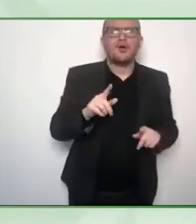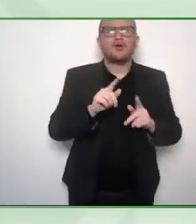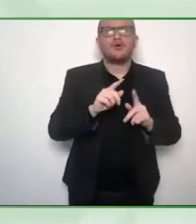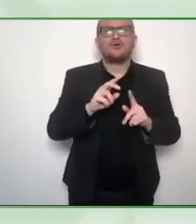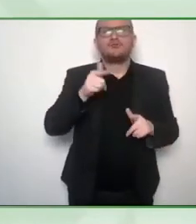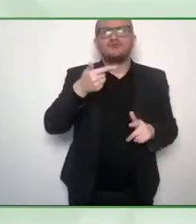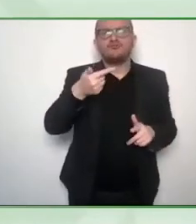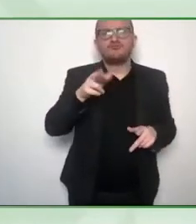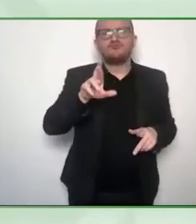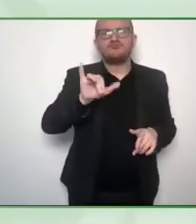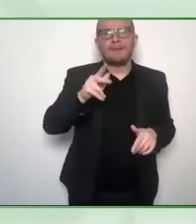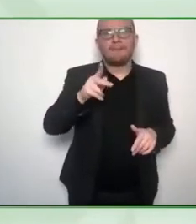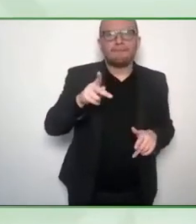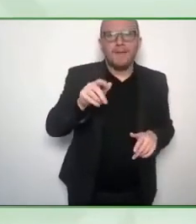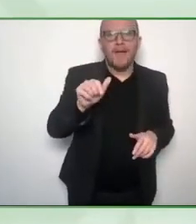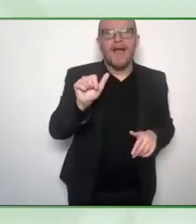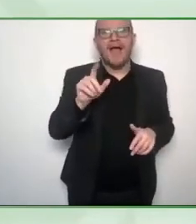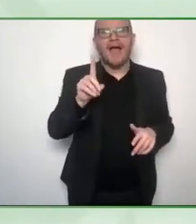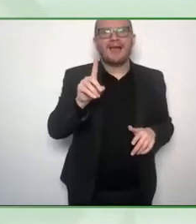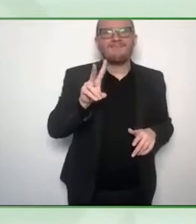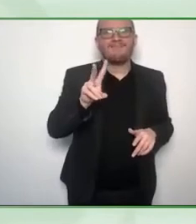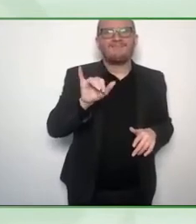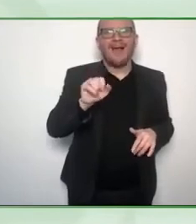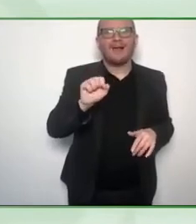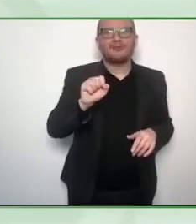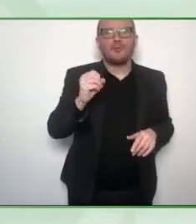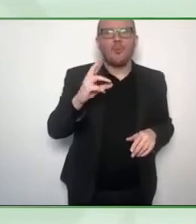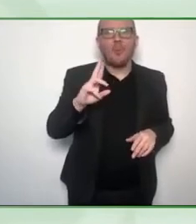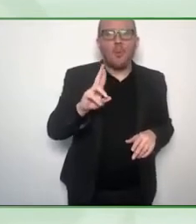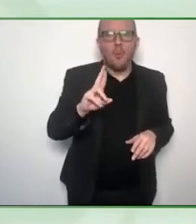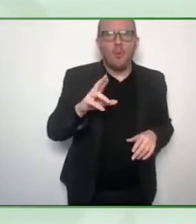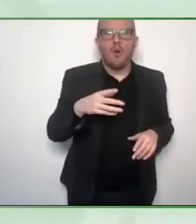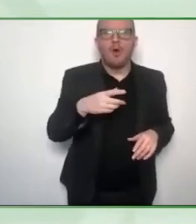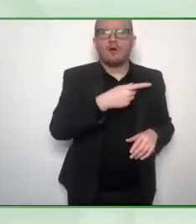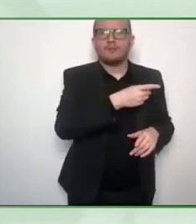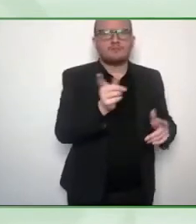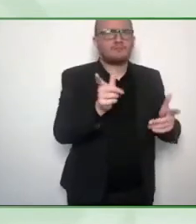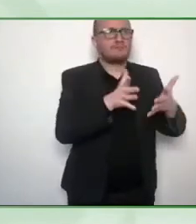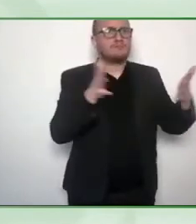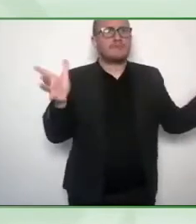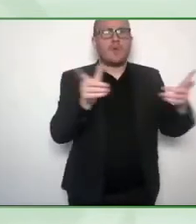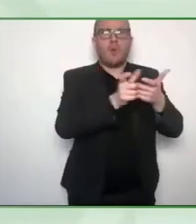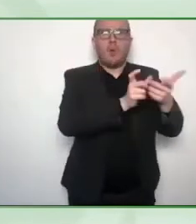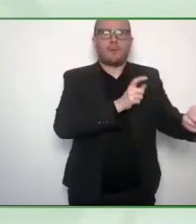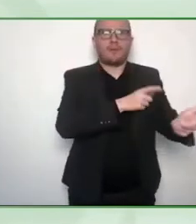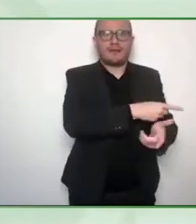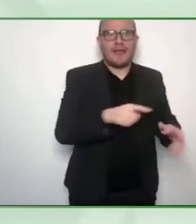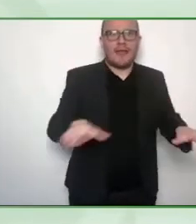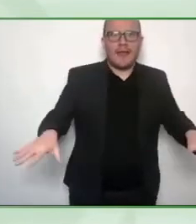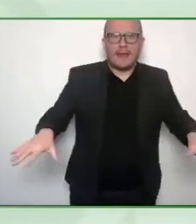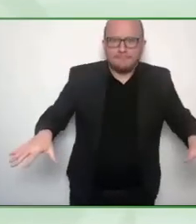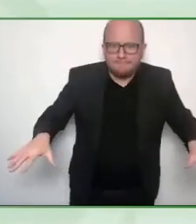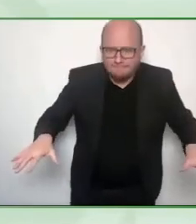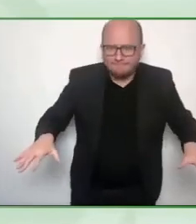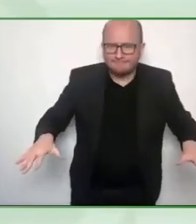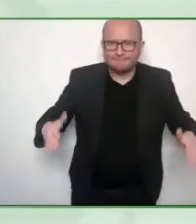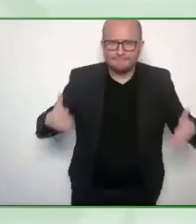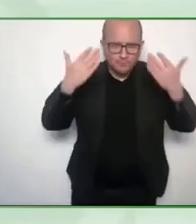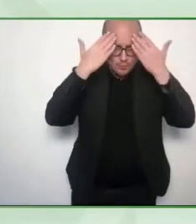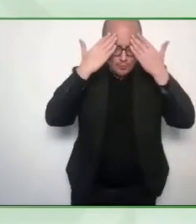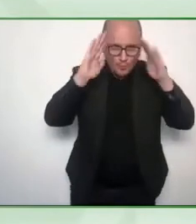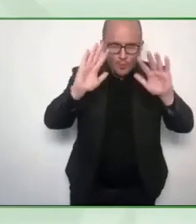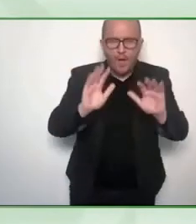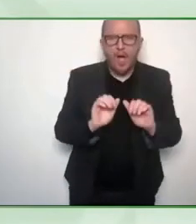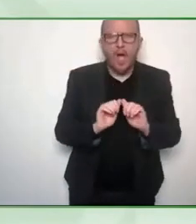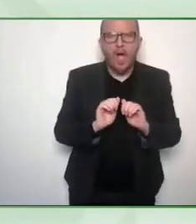actually guiding them to how to help them how to do it. And they still haven't realized